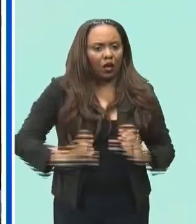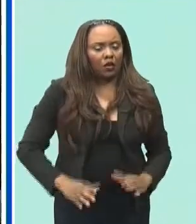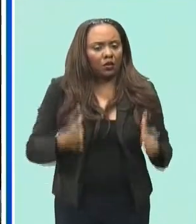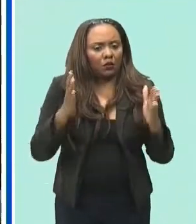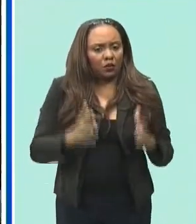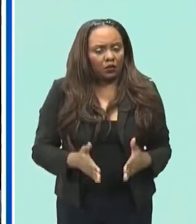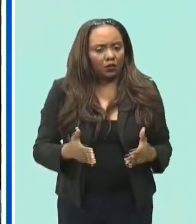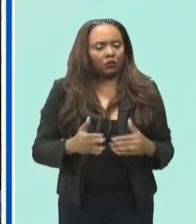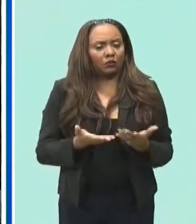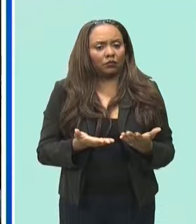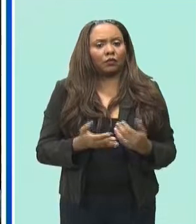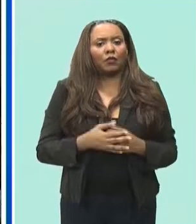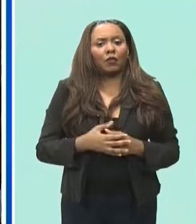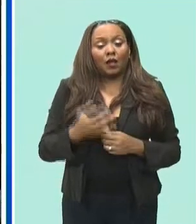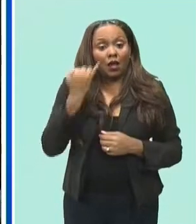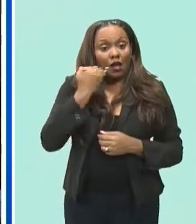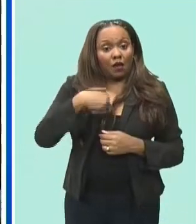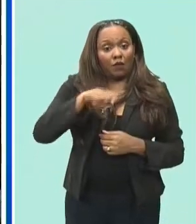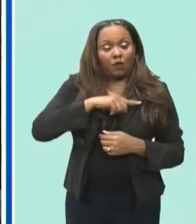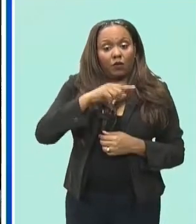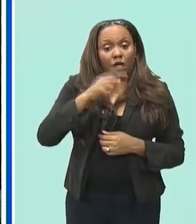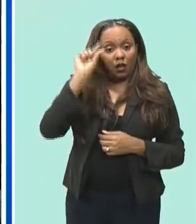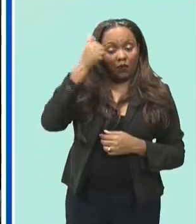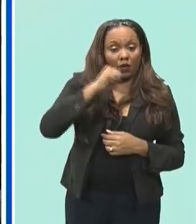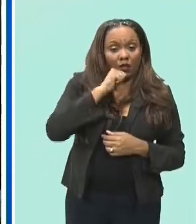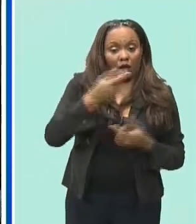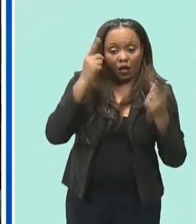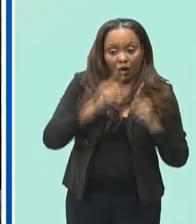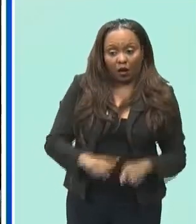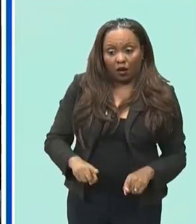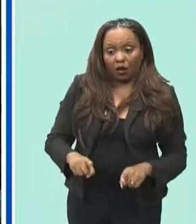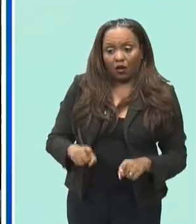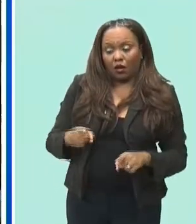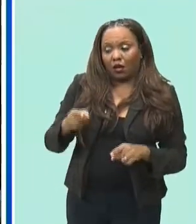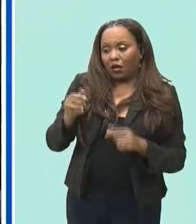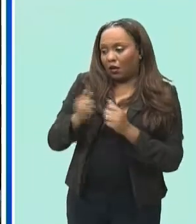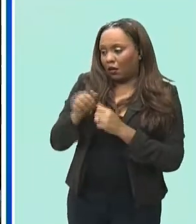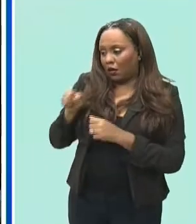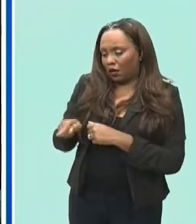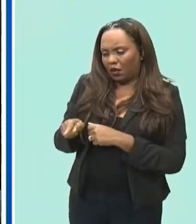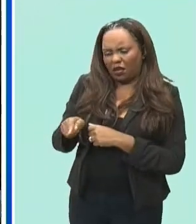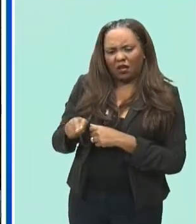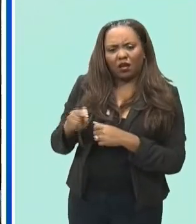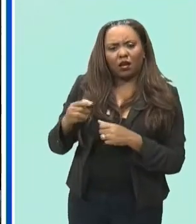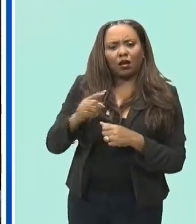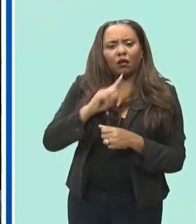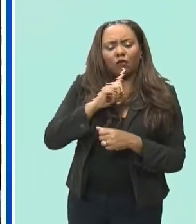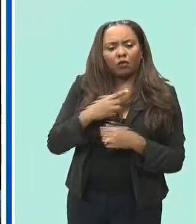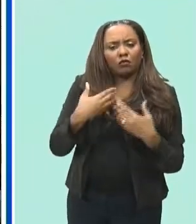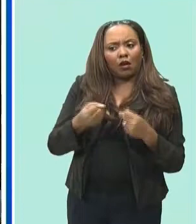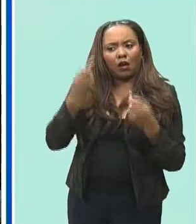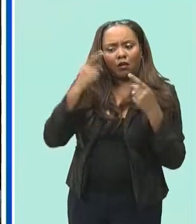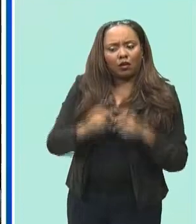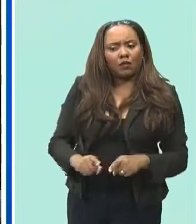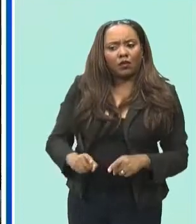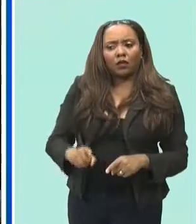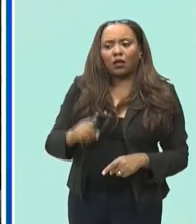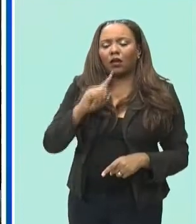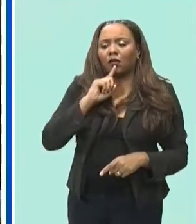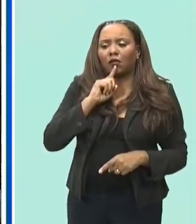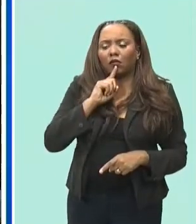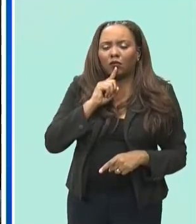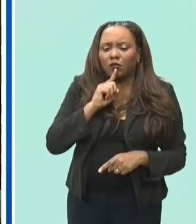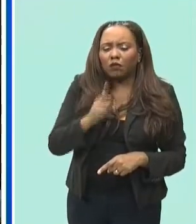conclude a license with light and power has actually been hurting the development of the renewable energy space